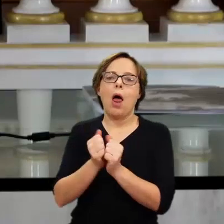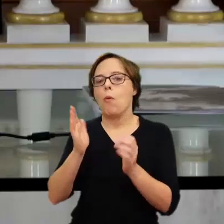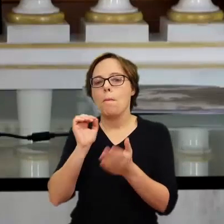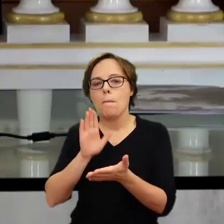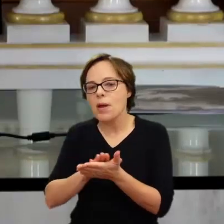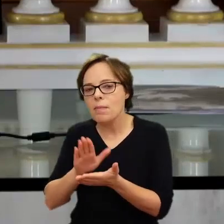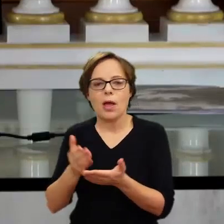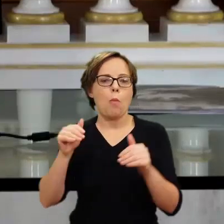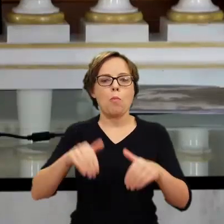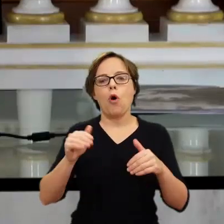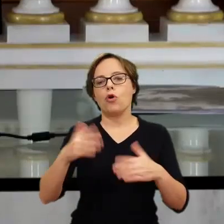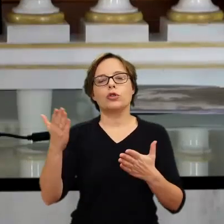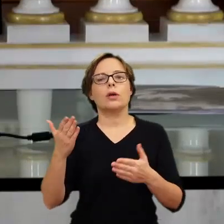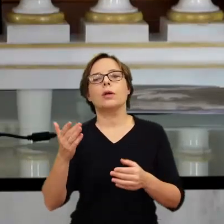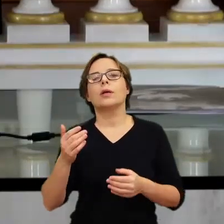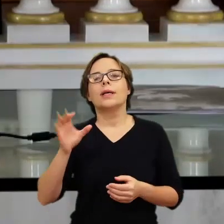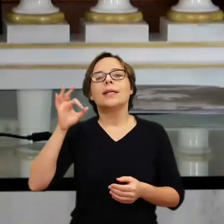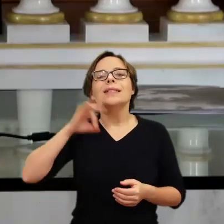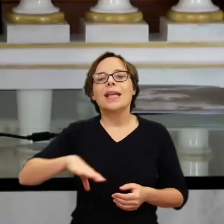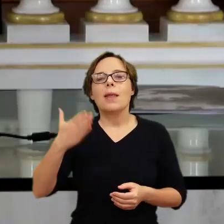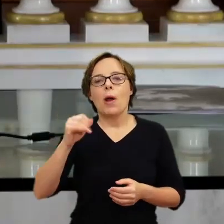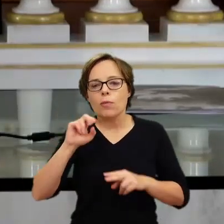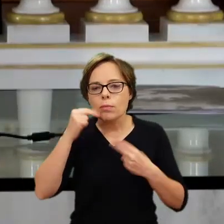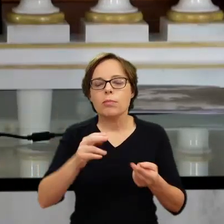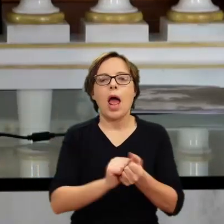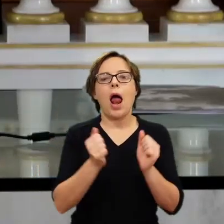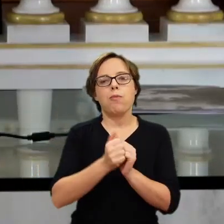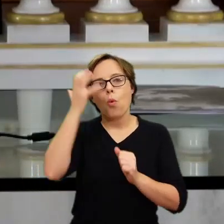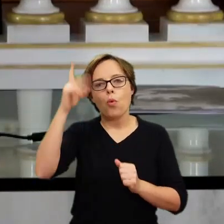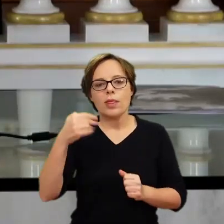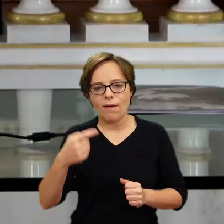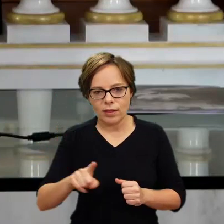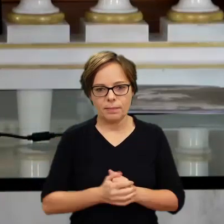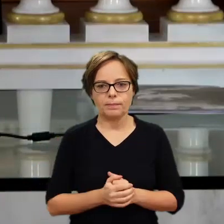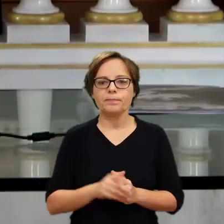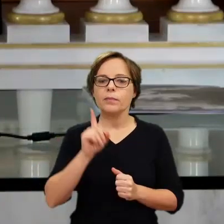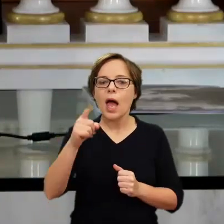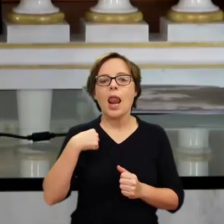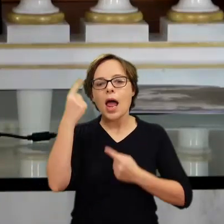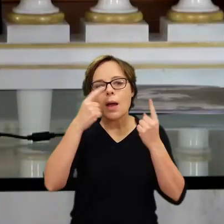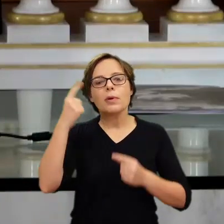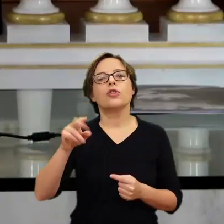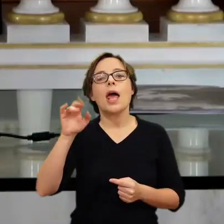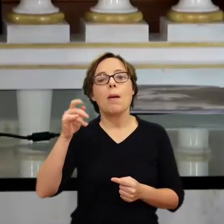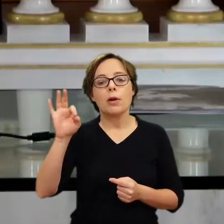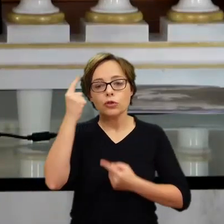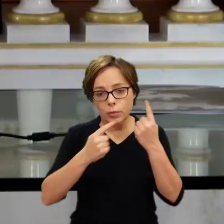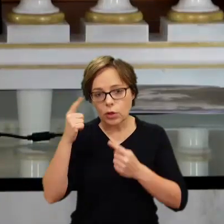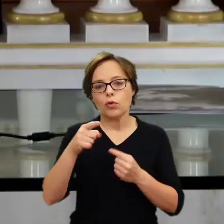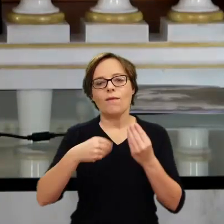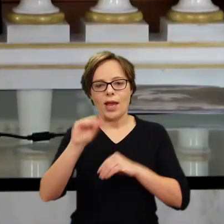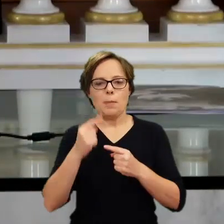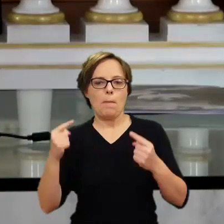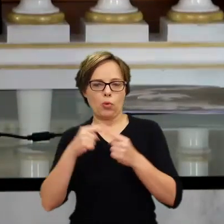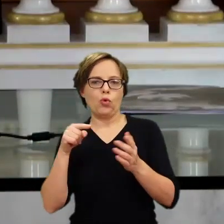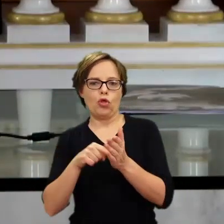son or King David going to battle. And I think, you know, considering what Rembrandt did with his works, it clearly fits with that more than this